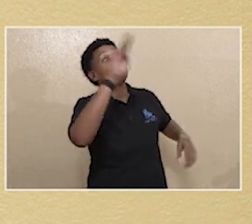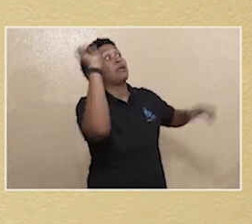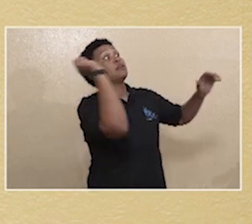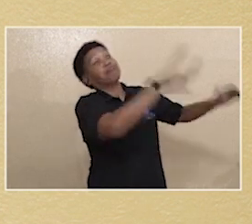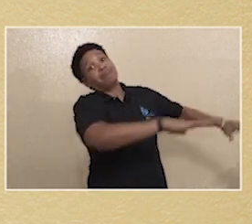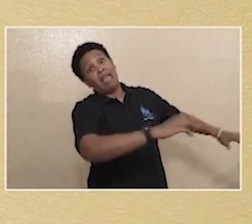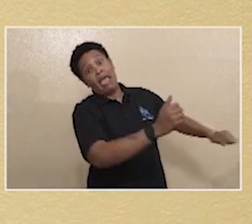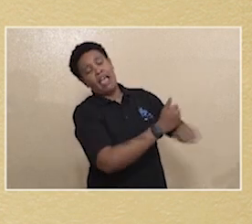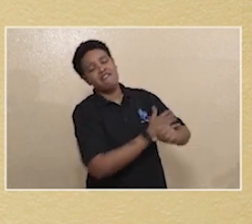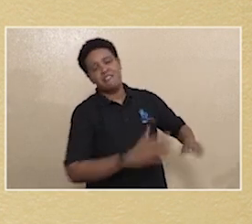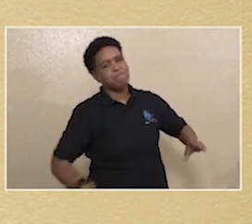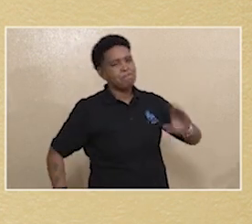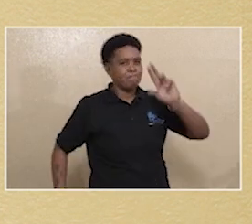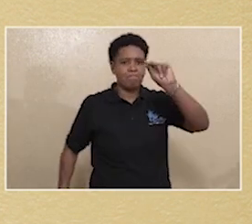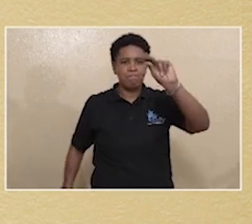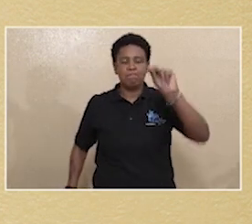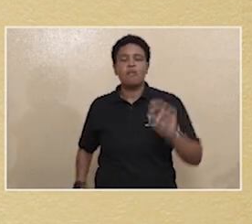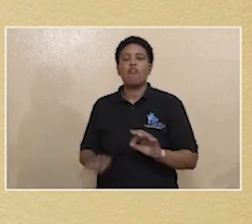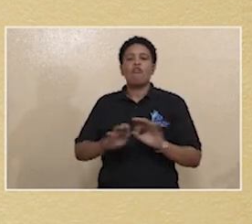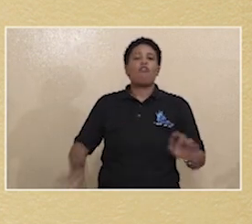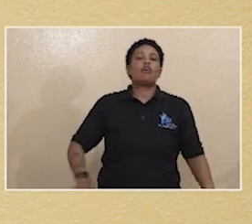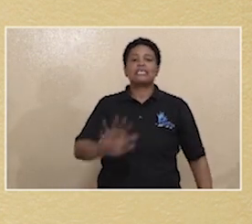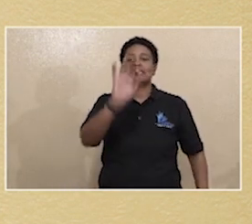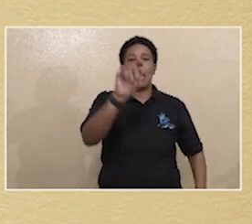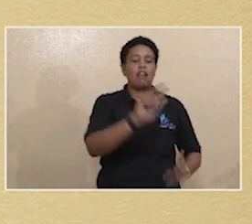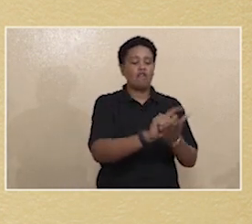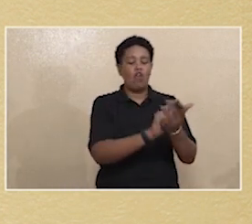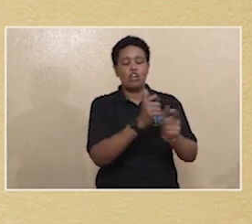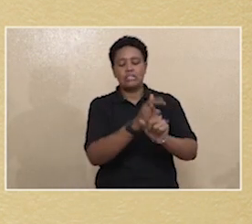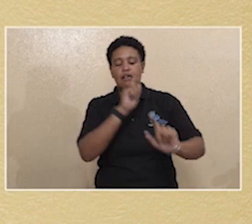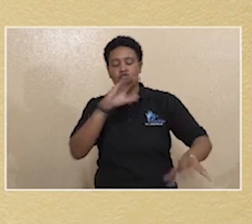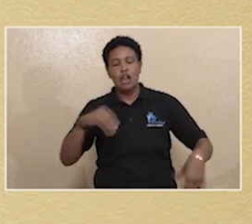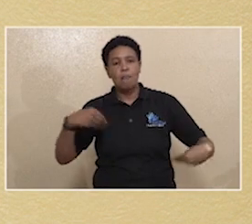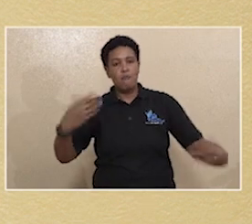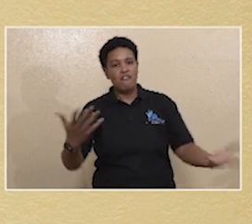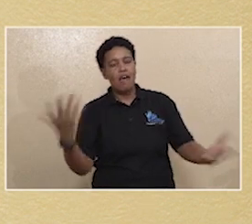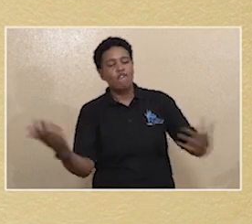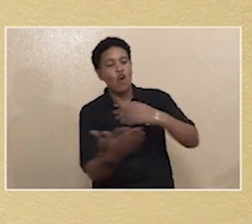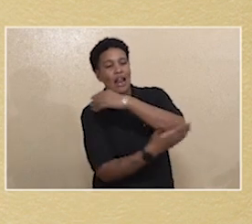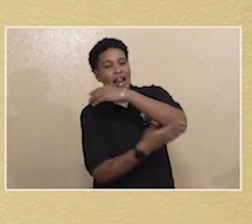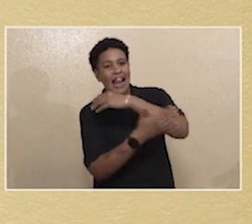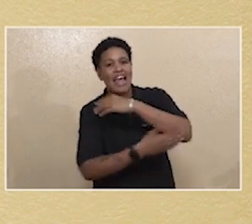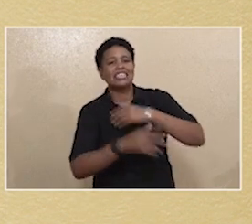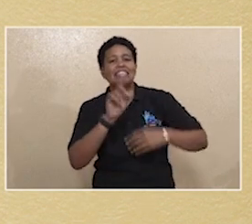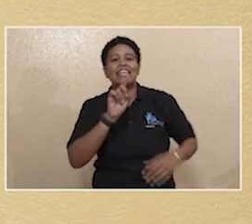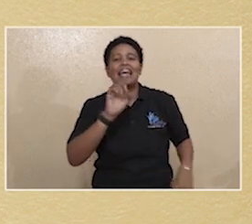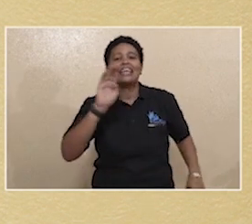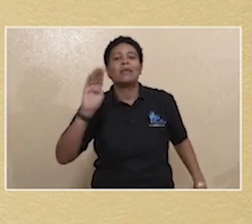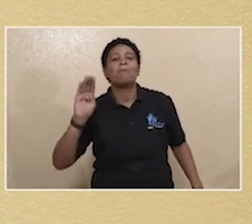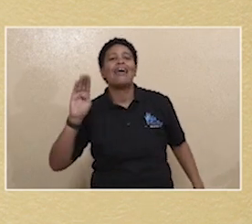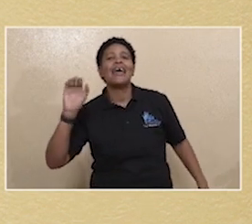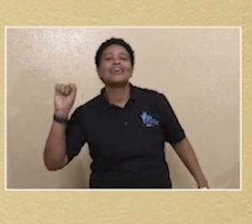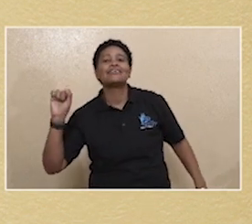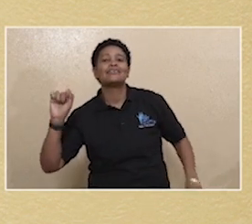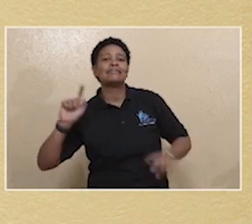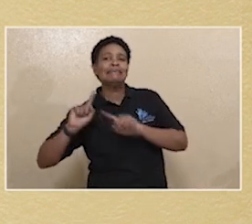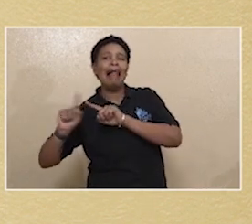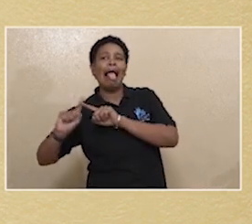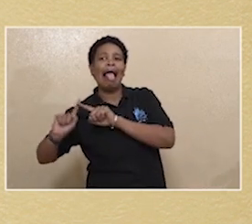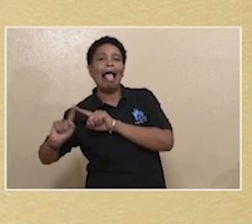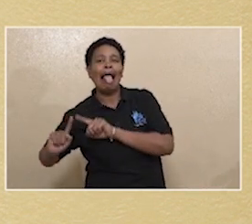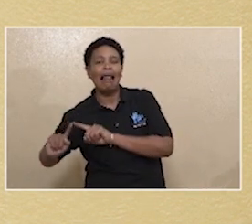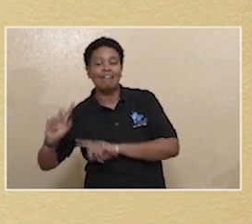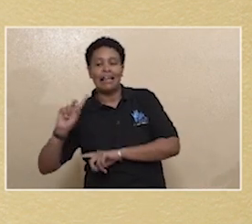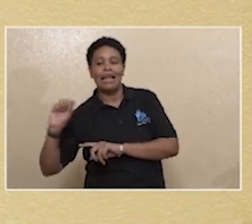Under clause nine of the bill, it provides for the national databases which will consist